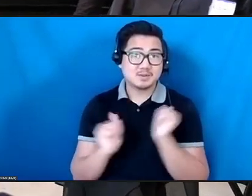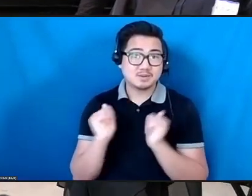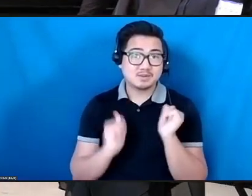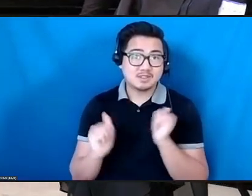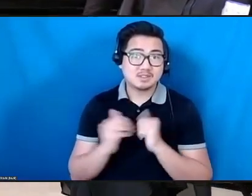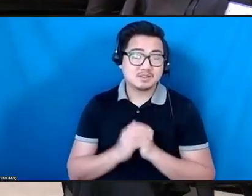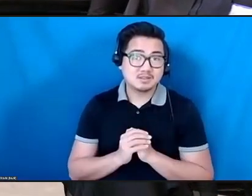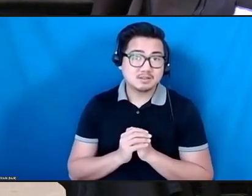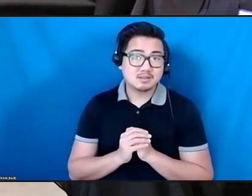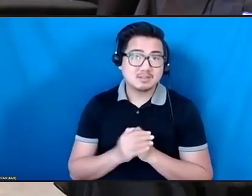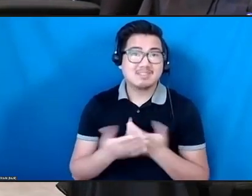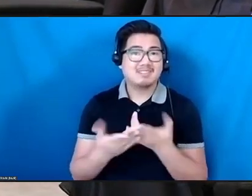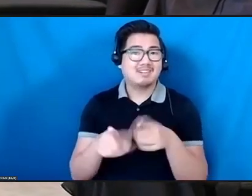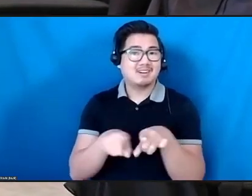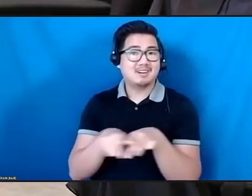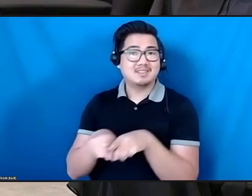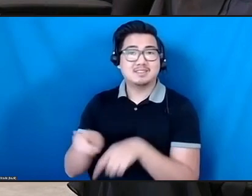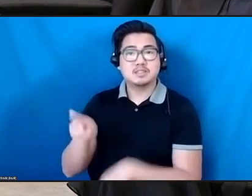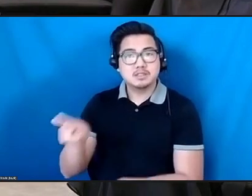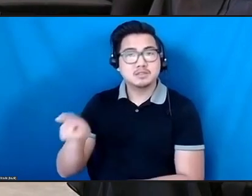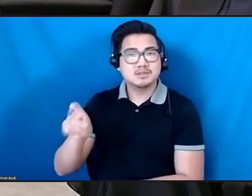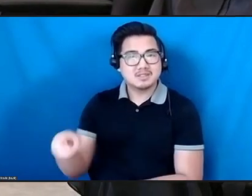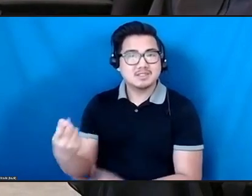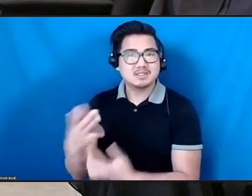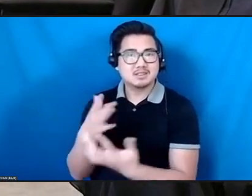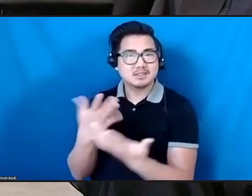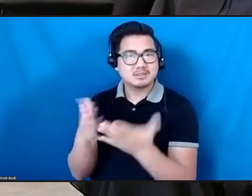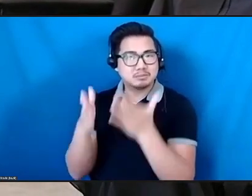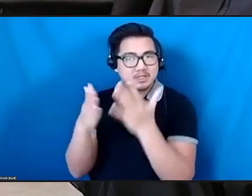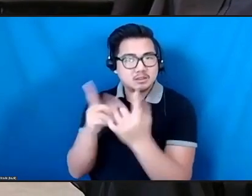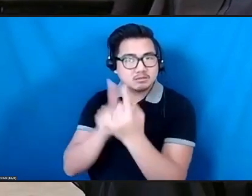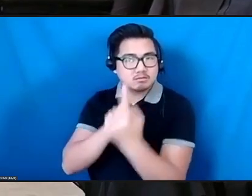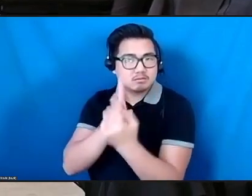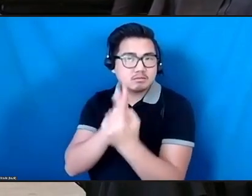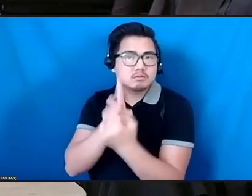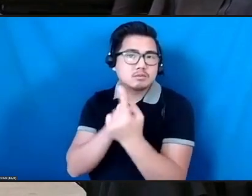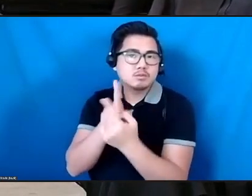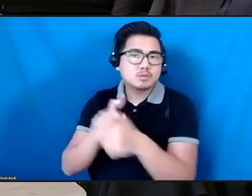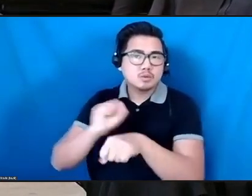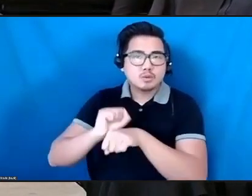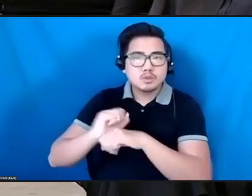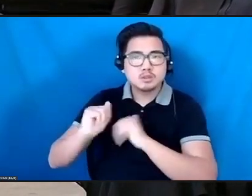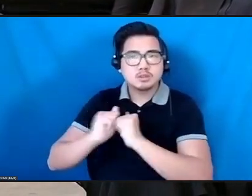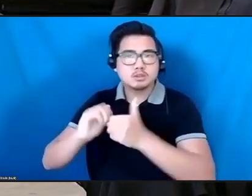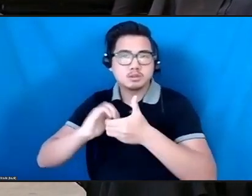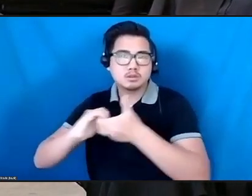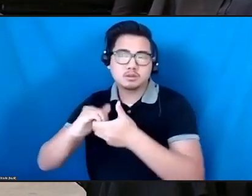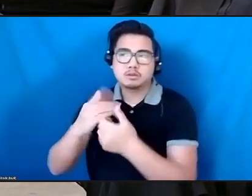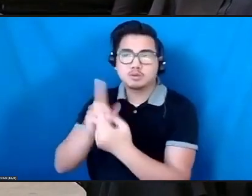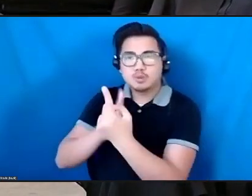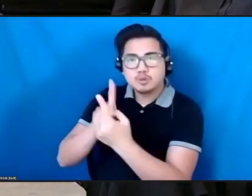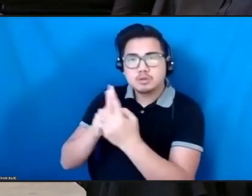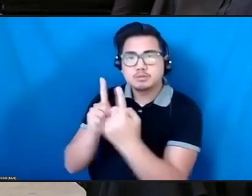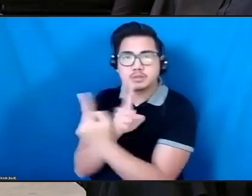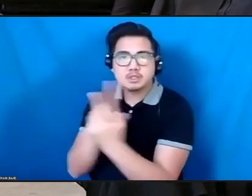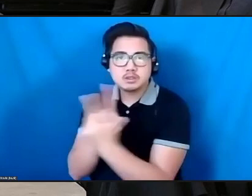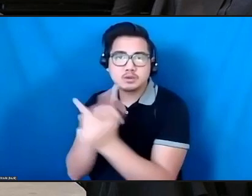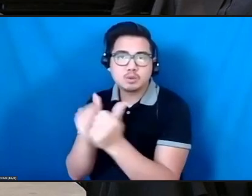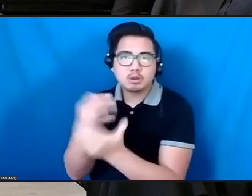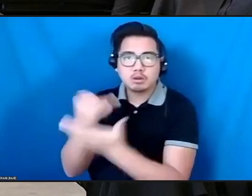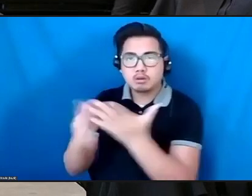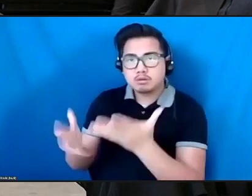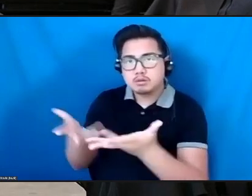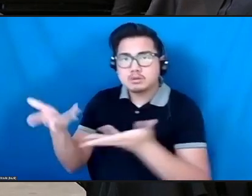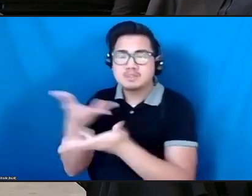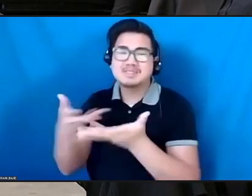person, real time collaboration for the artist, I mean, from the artists. It's not something that you sit at your desk